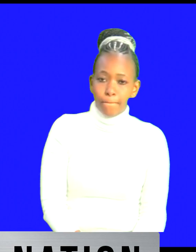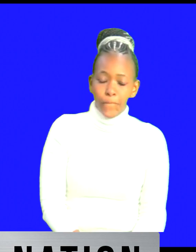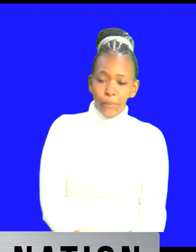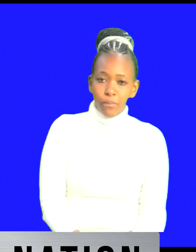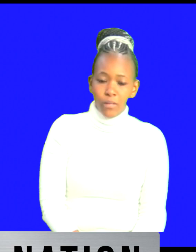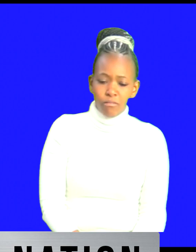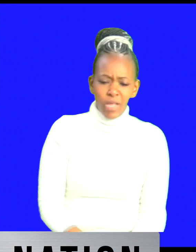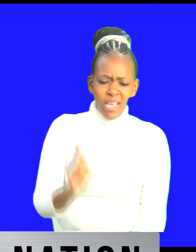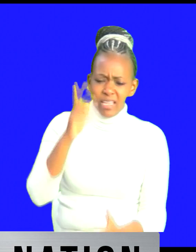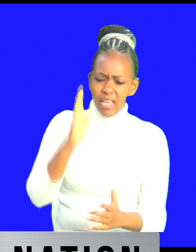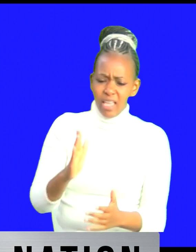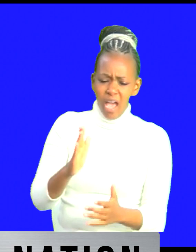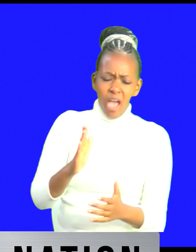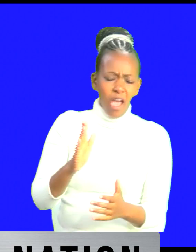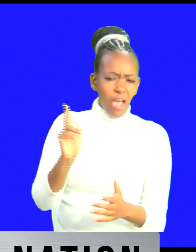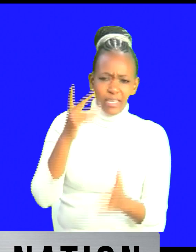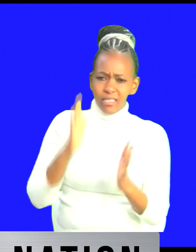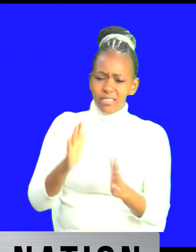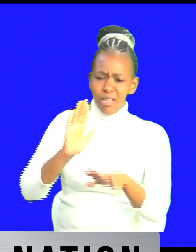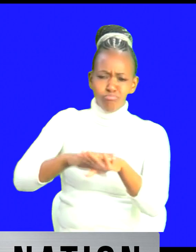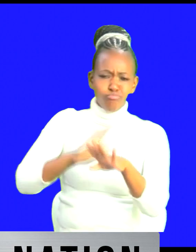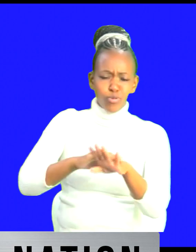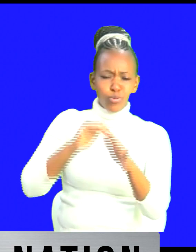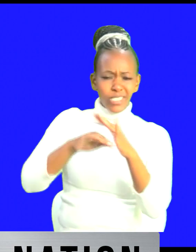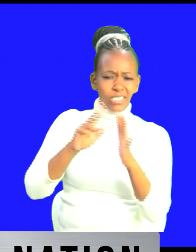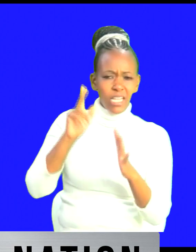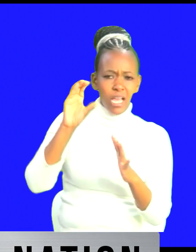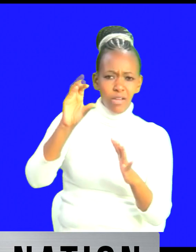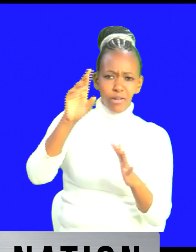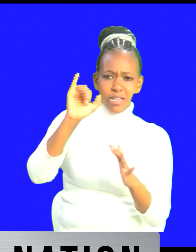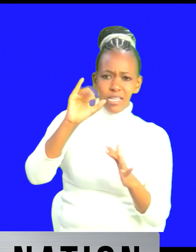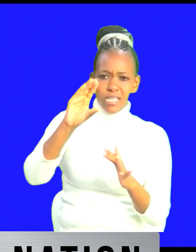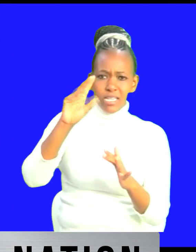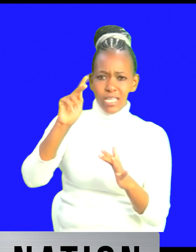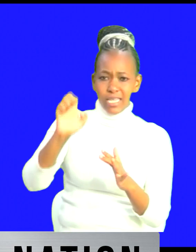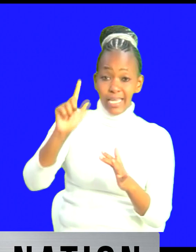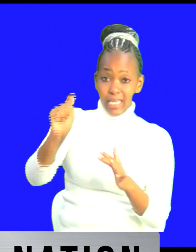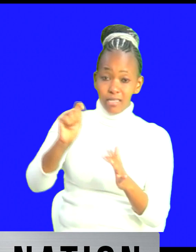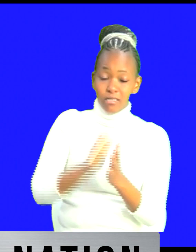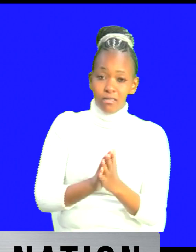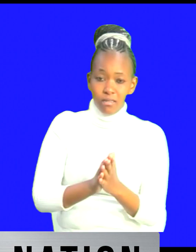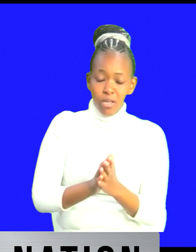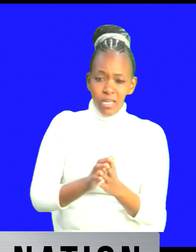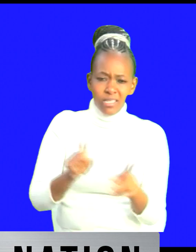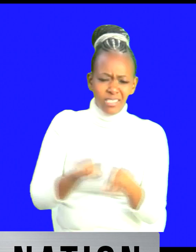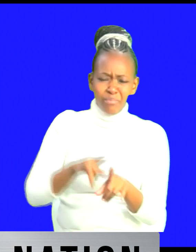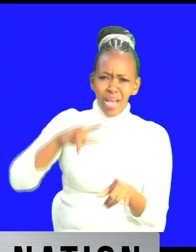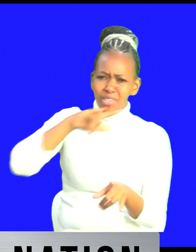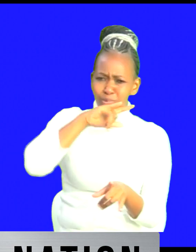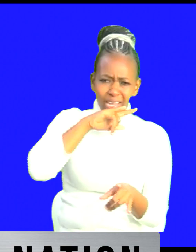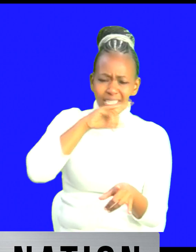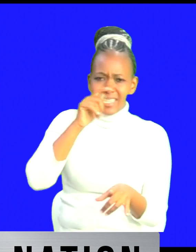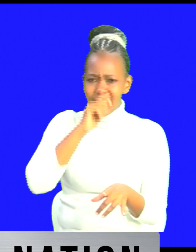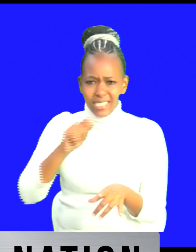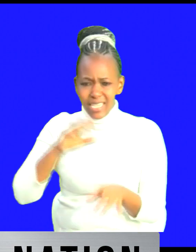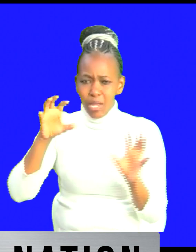here we should have played cricket with them even uganda and tanzania they're doing very well and even rwanda they're doing